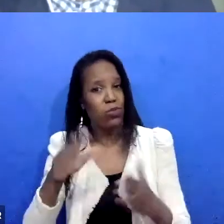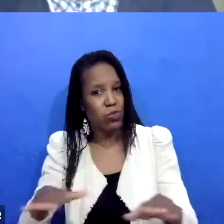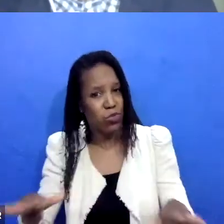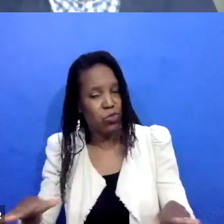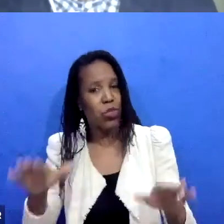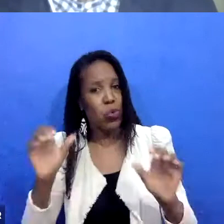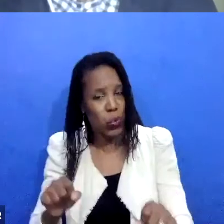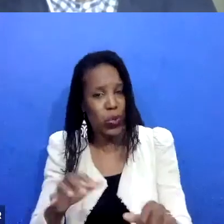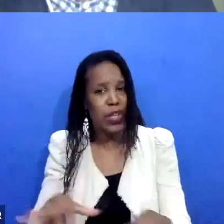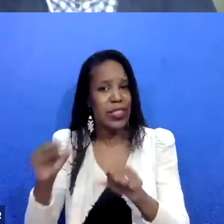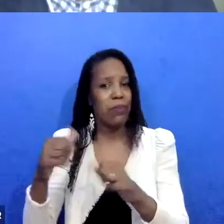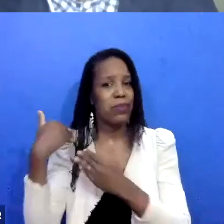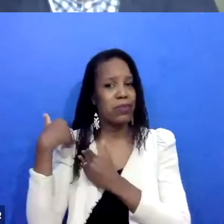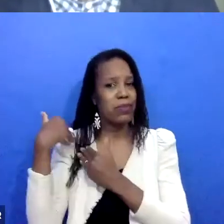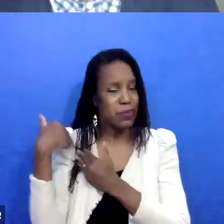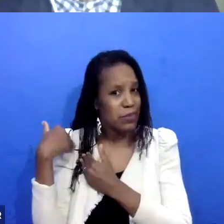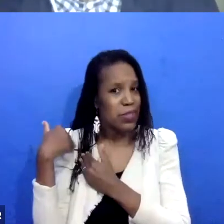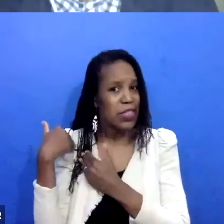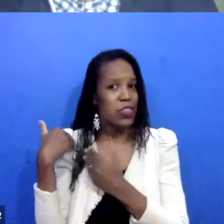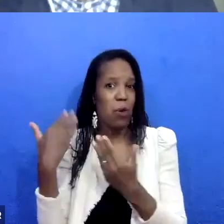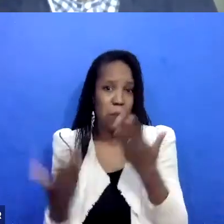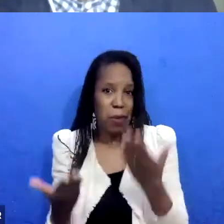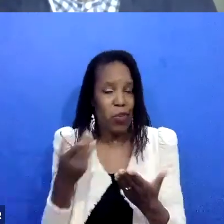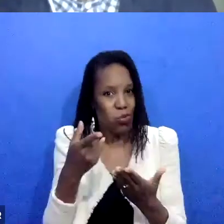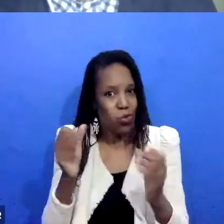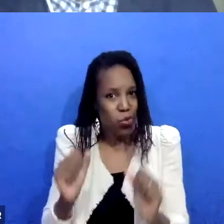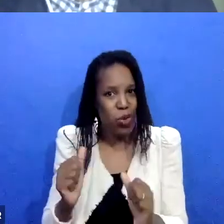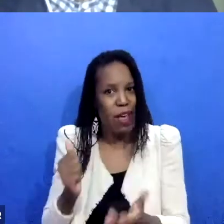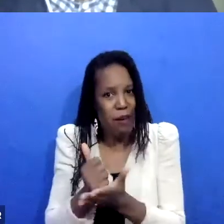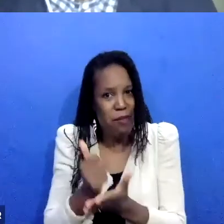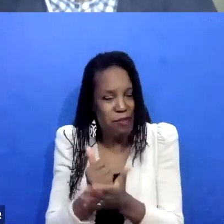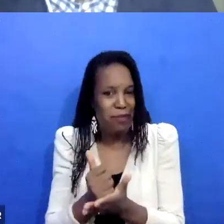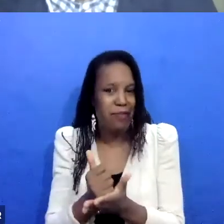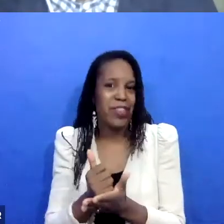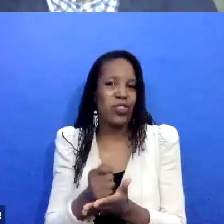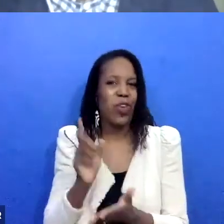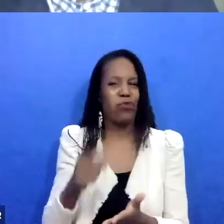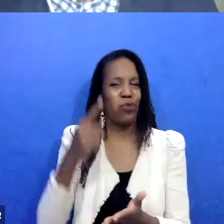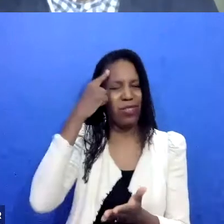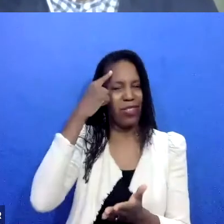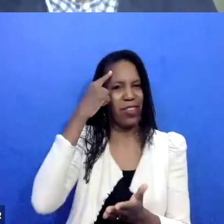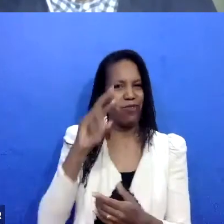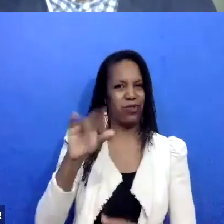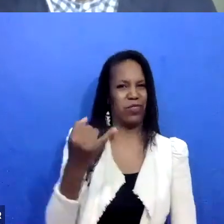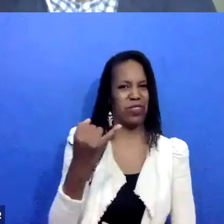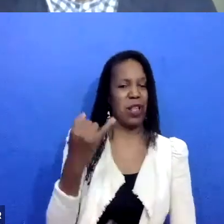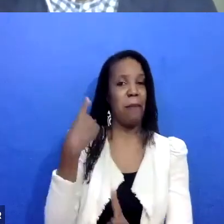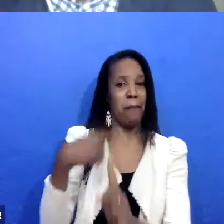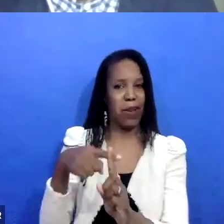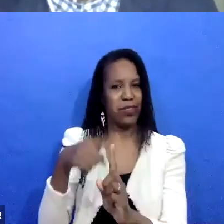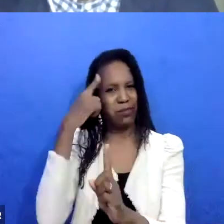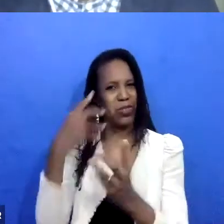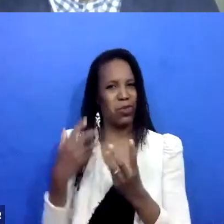And what you need to do is think about how to do it with mental health help being a part, of the process. so that really influenced me,